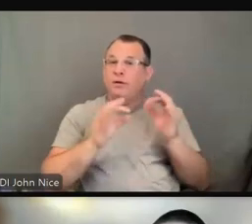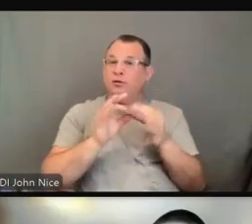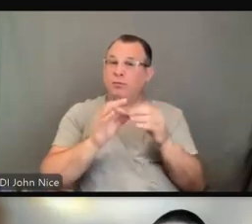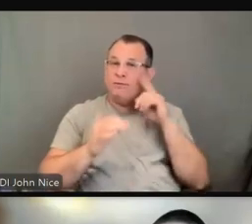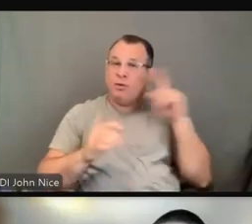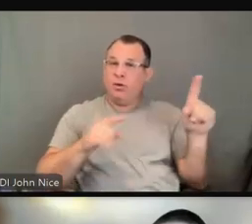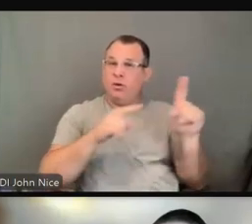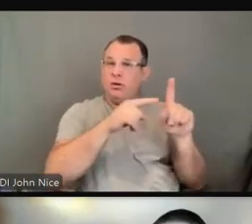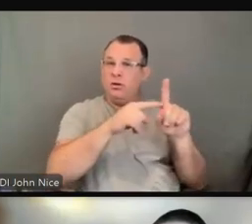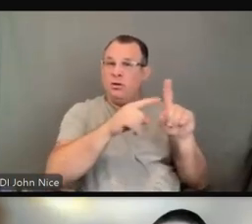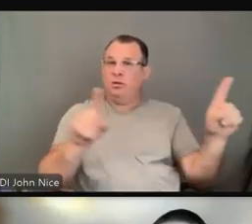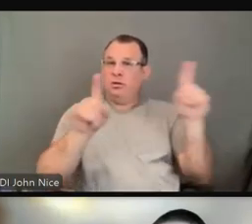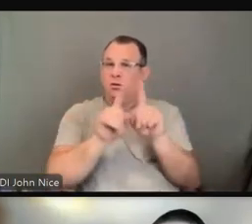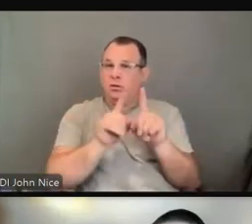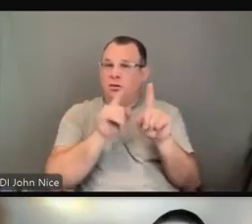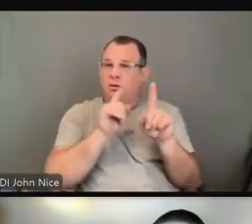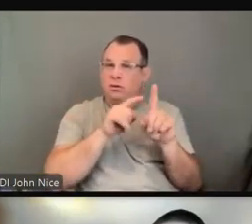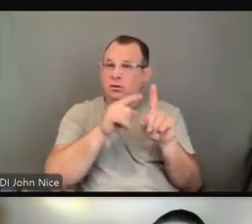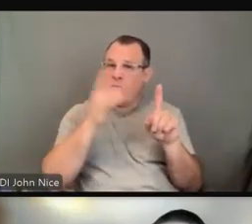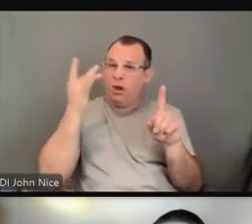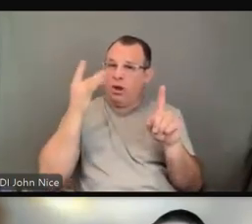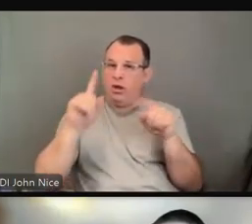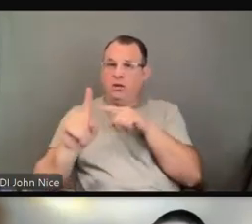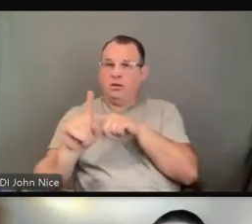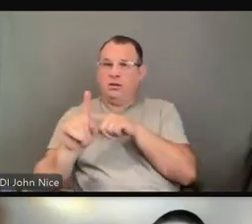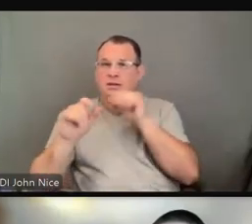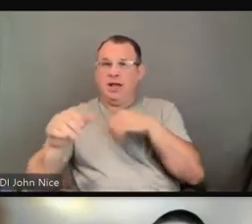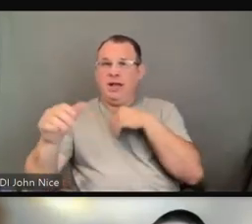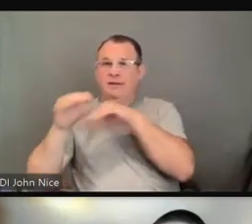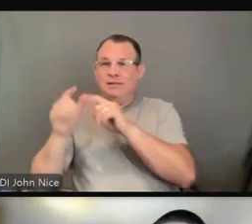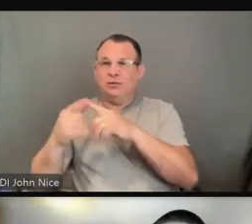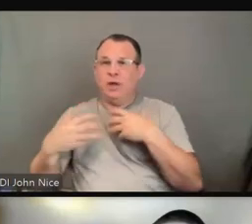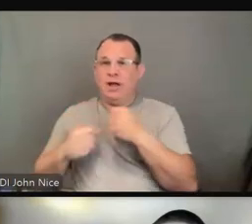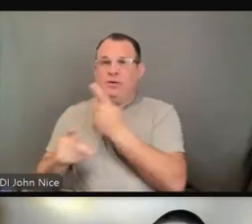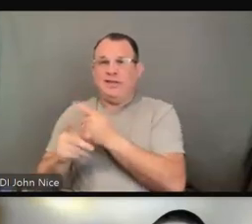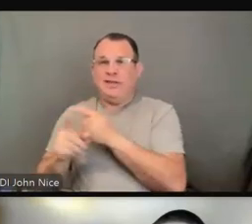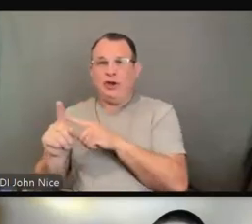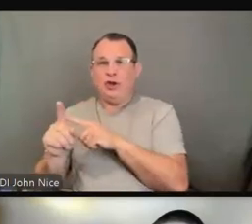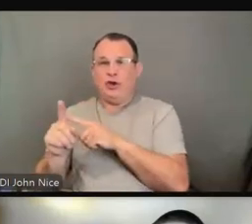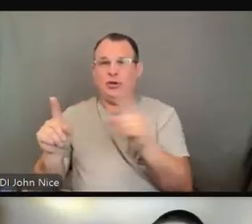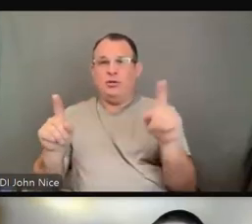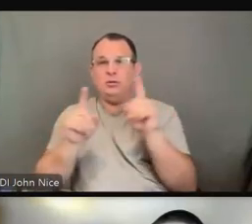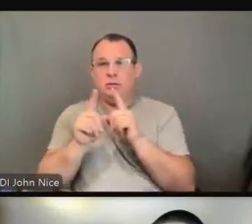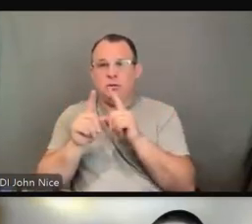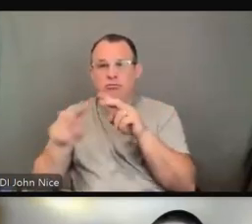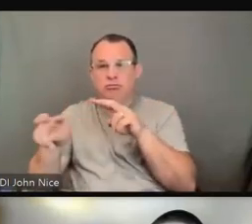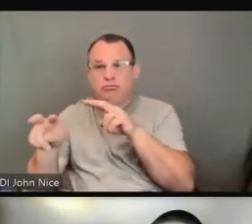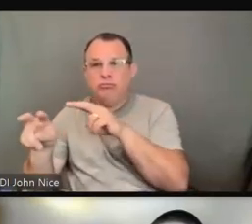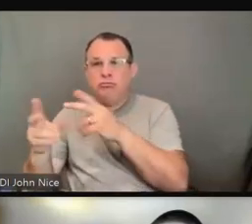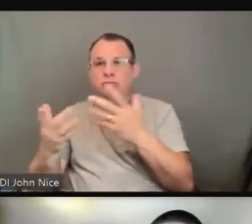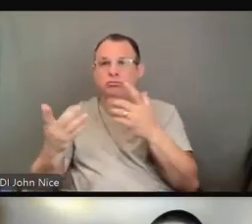individual can access their health care just the same as they would, if their companion was a person who didn't have a communication disorder.